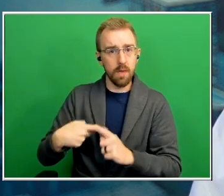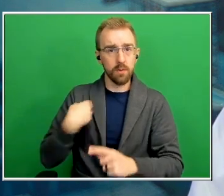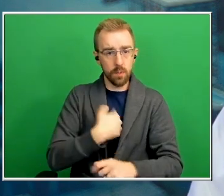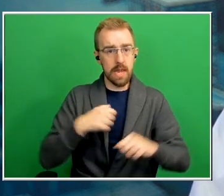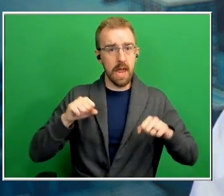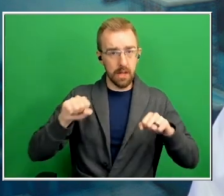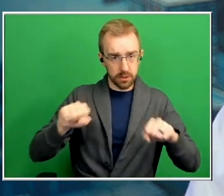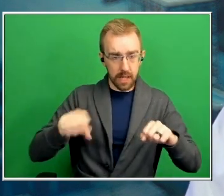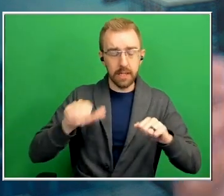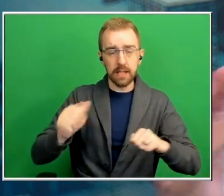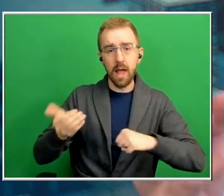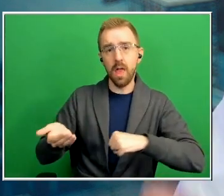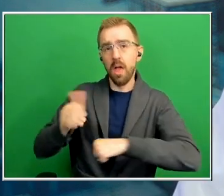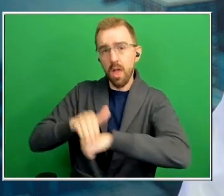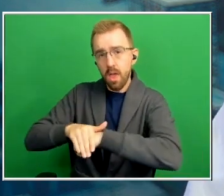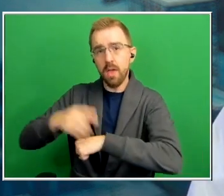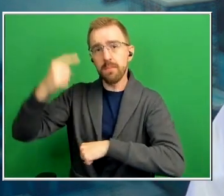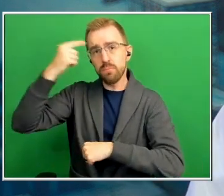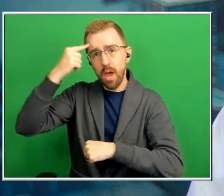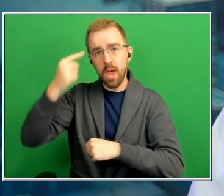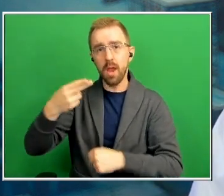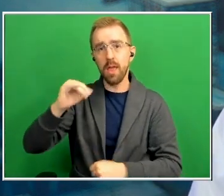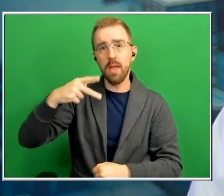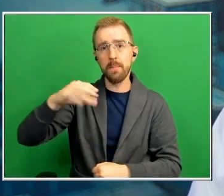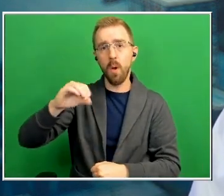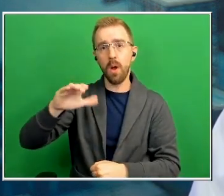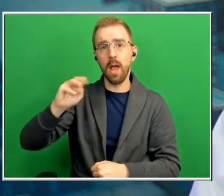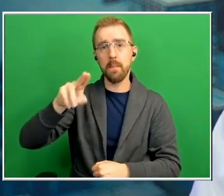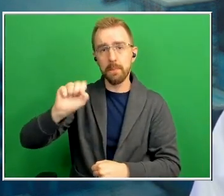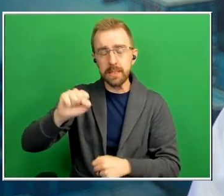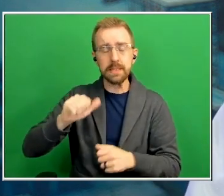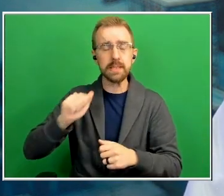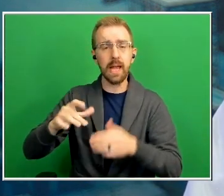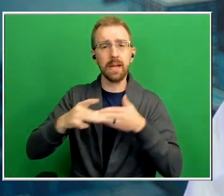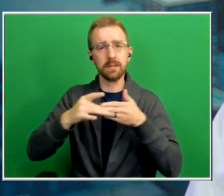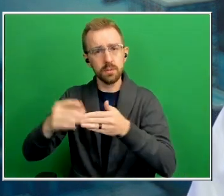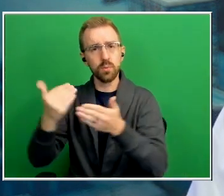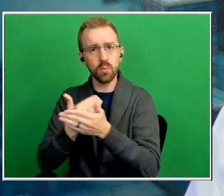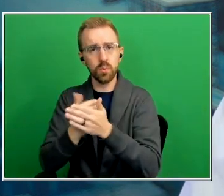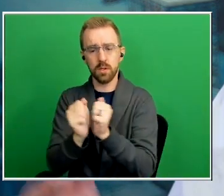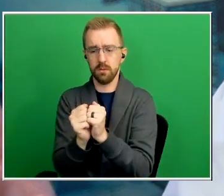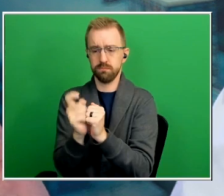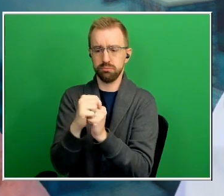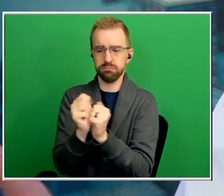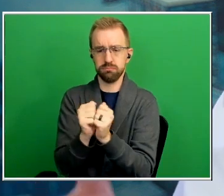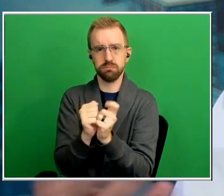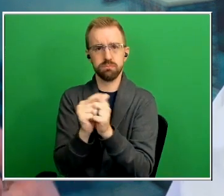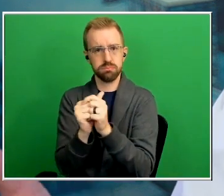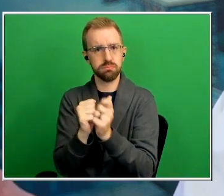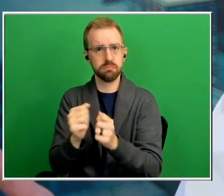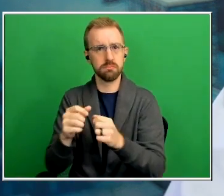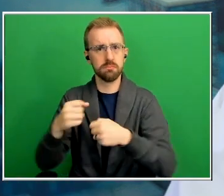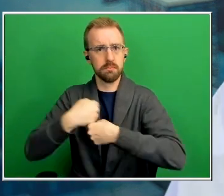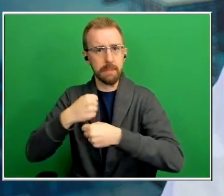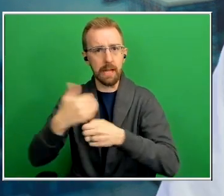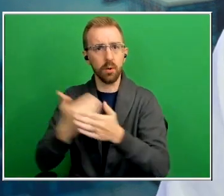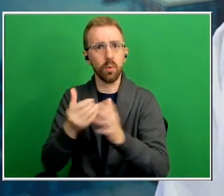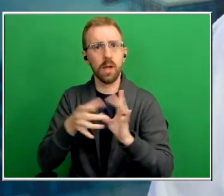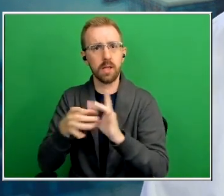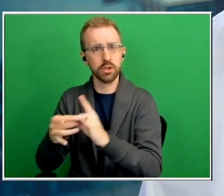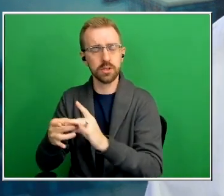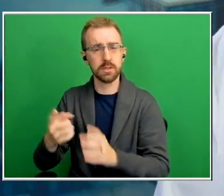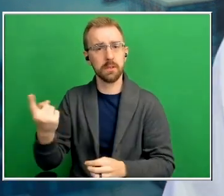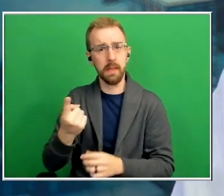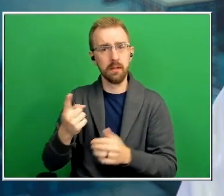health of the hippocampus because we can drive that sort of new neuron production through exercise and so something that potentially very relevant